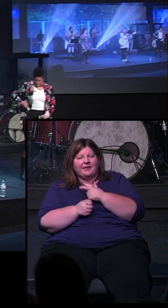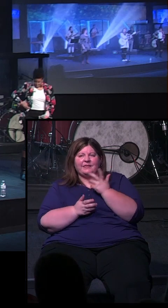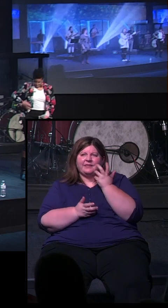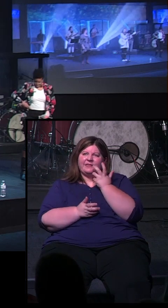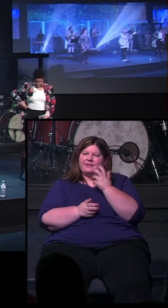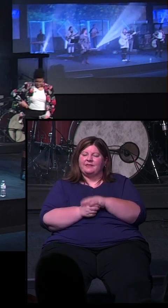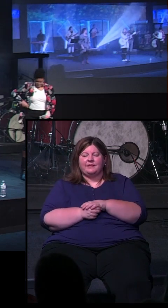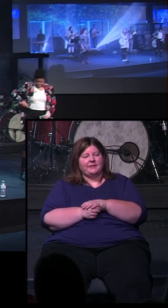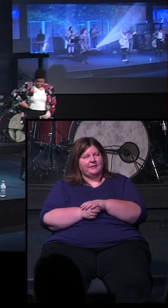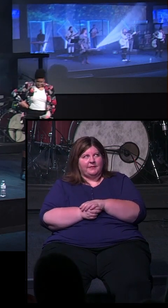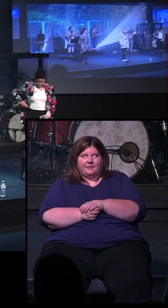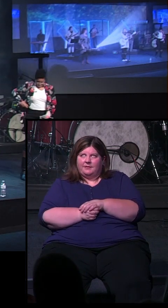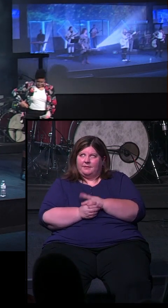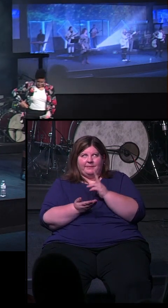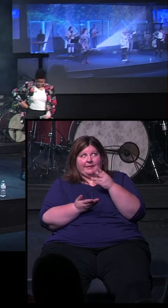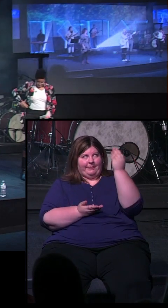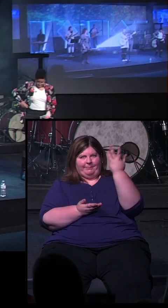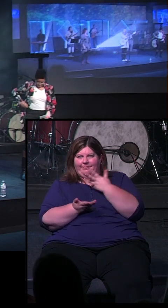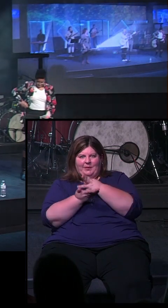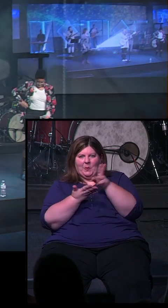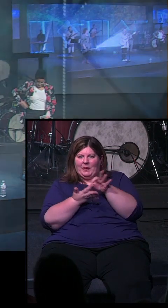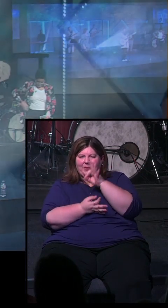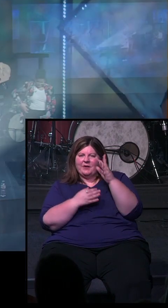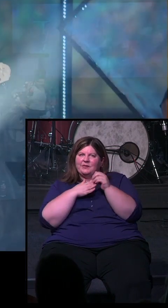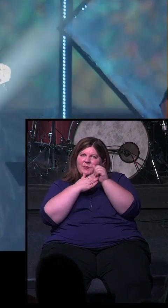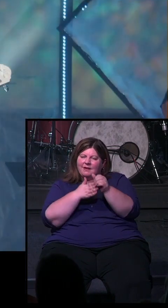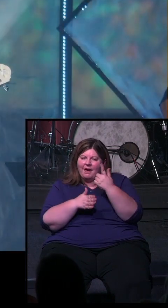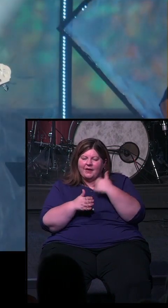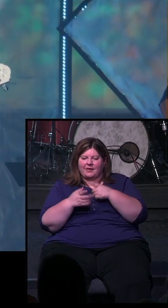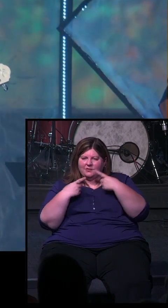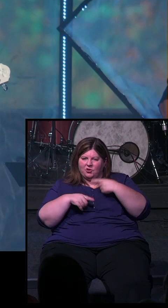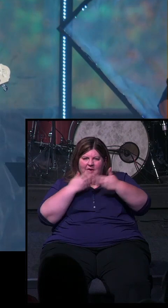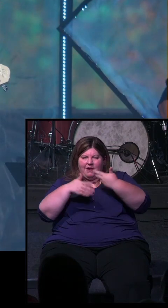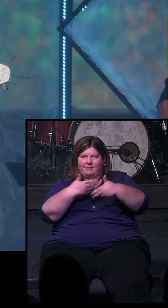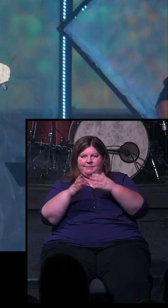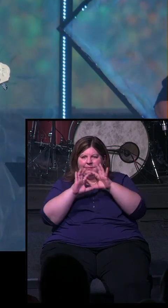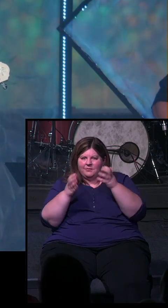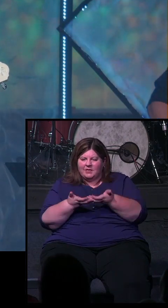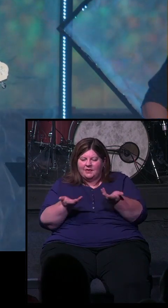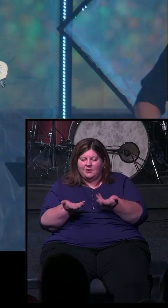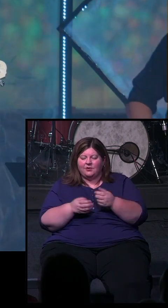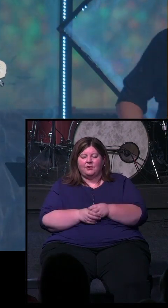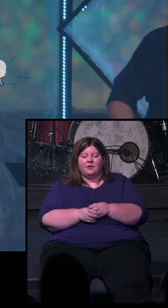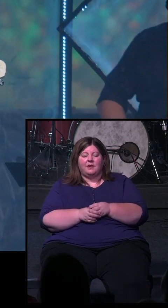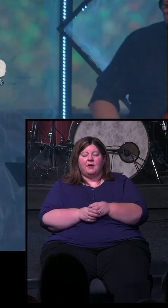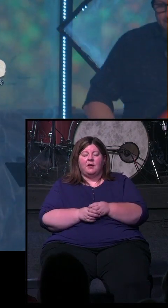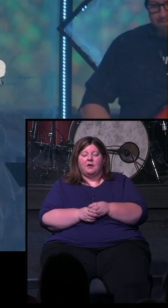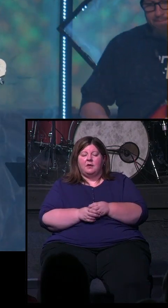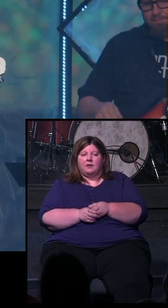or multiple words, the holy word, to guide us in our journey on this earth. And I,